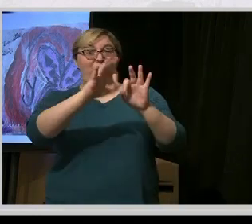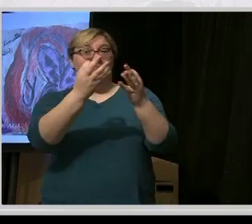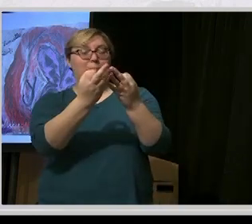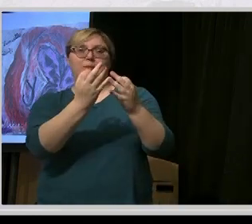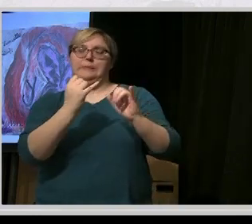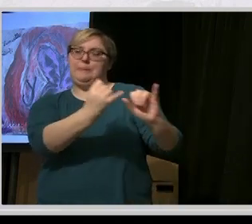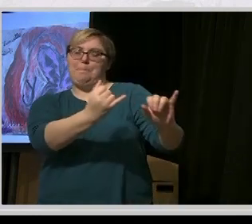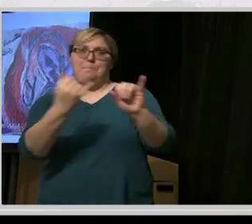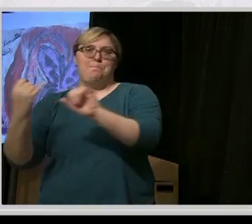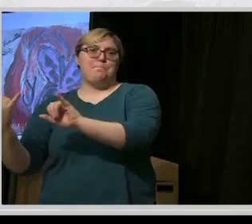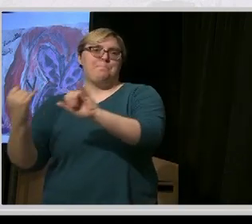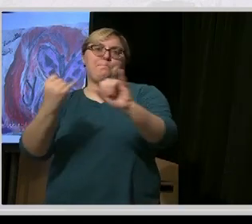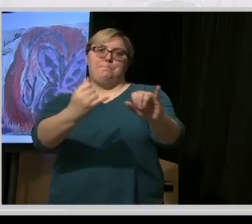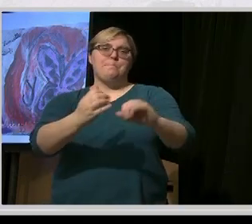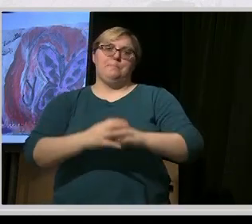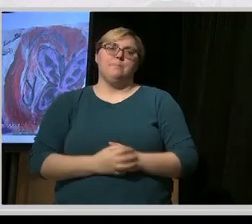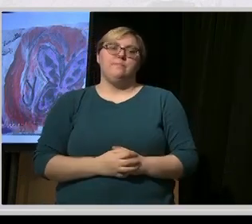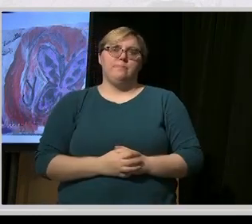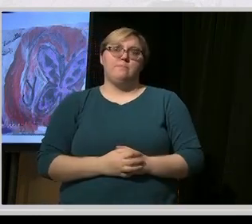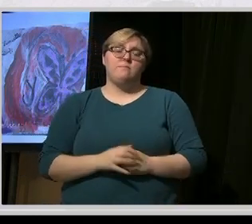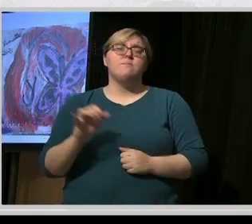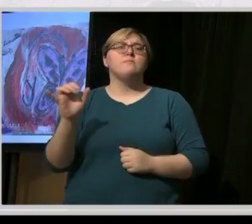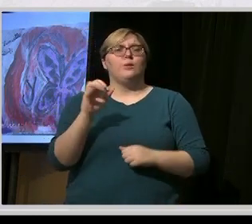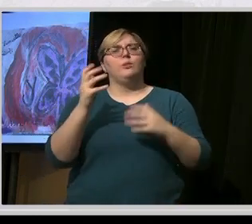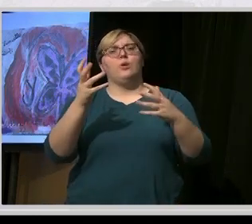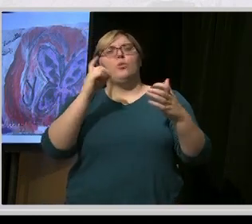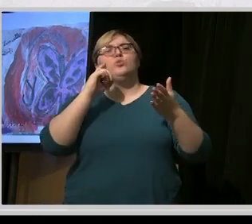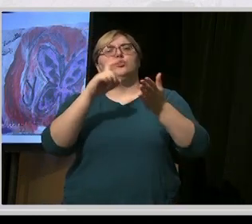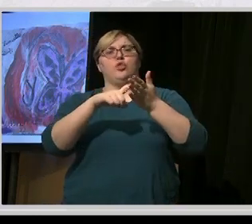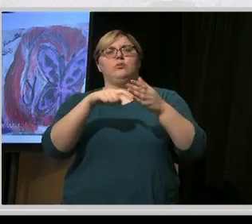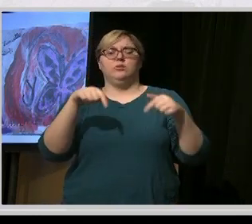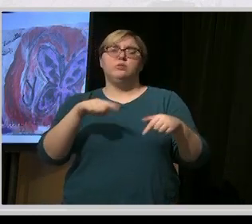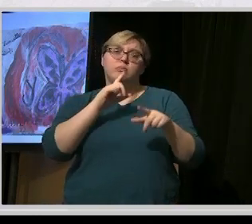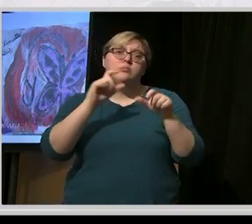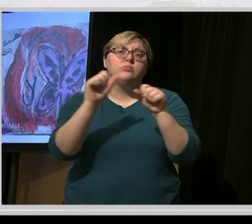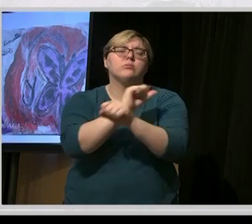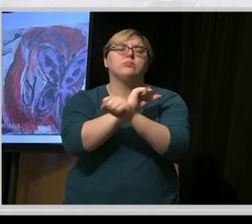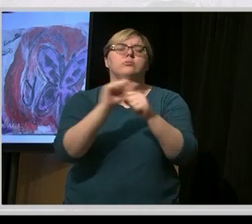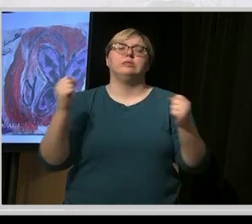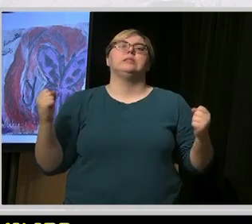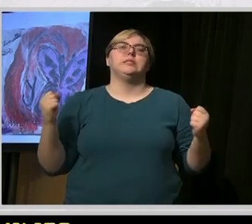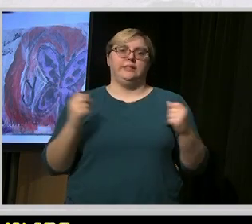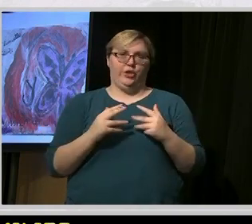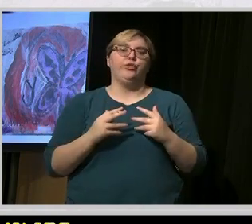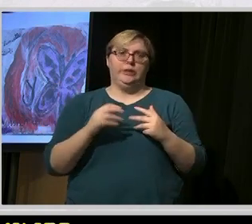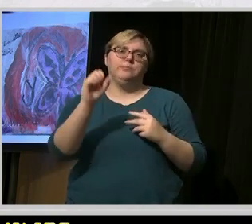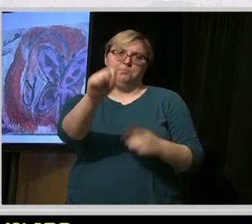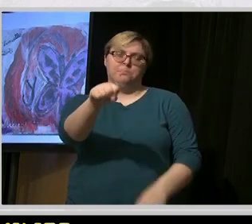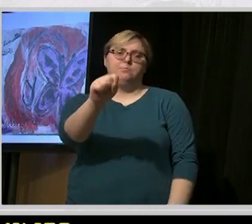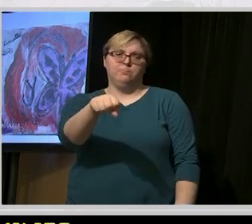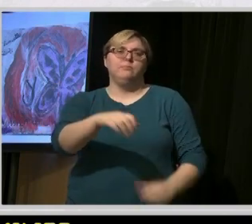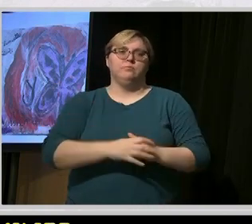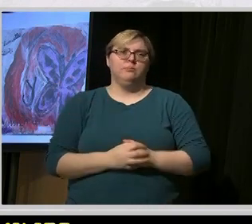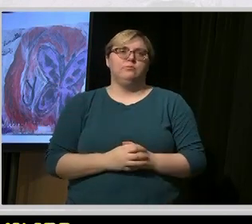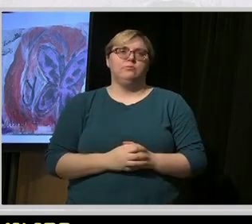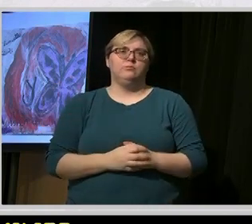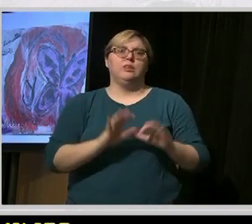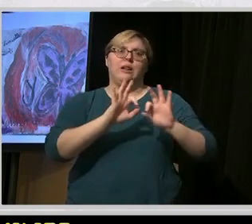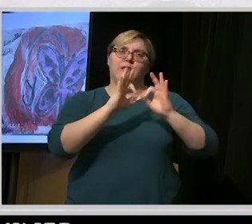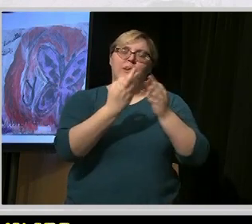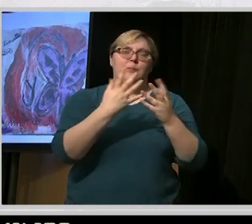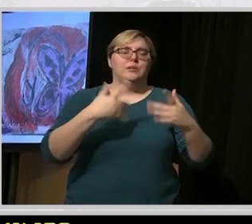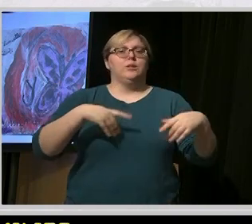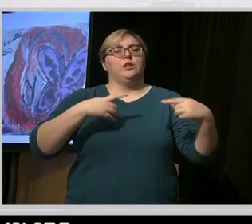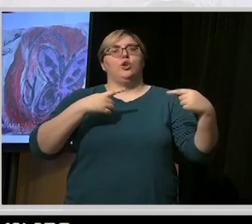acknowledge that this is really scary. And I know for families, you've struggled, you hang on, you cry,